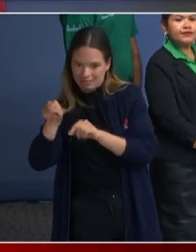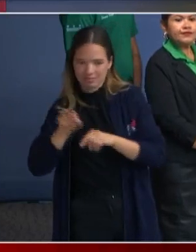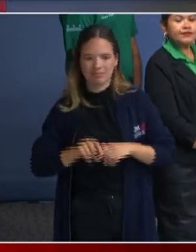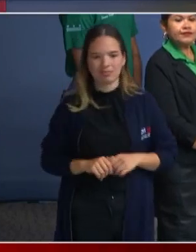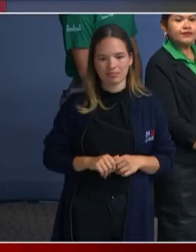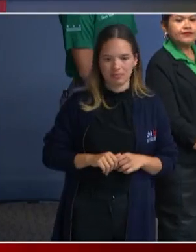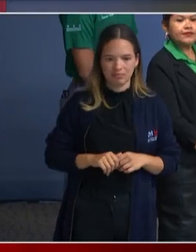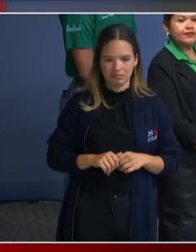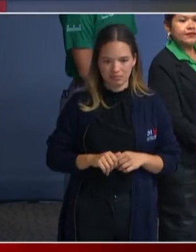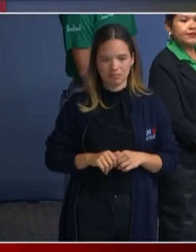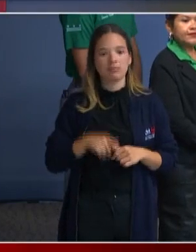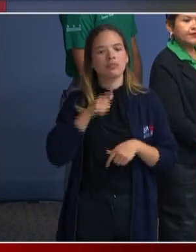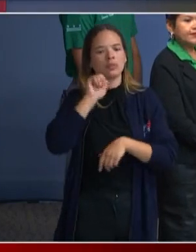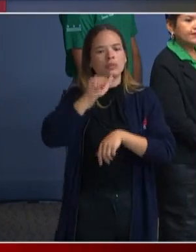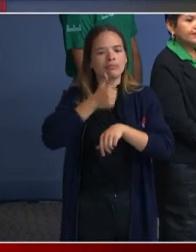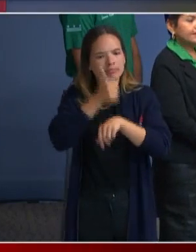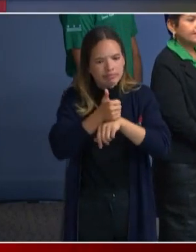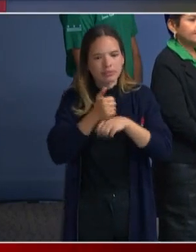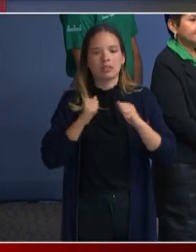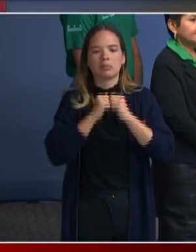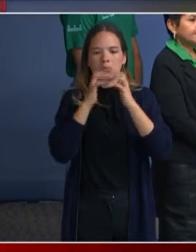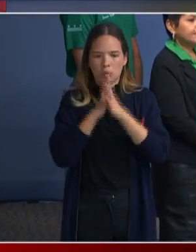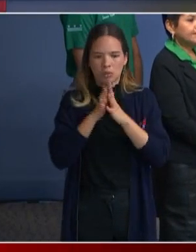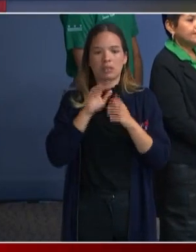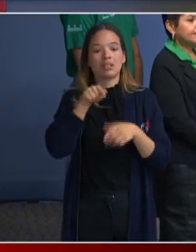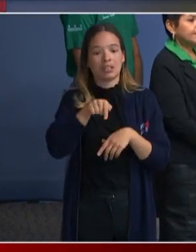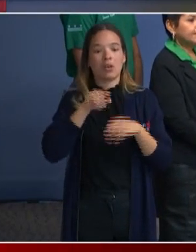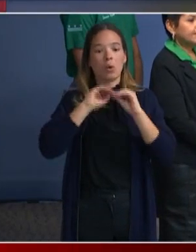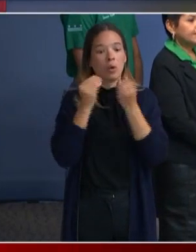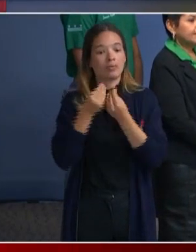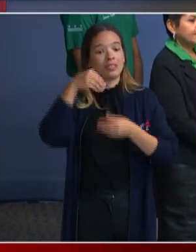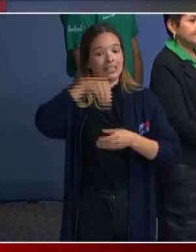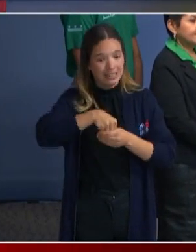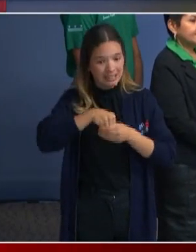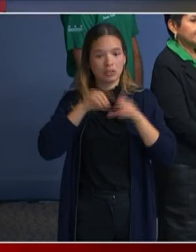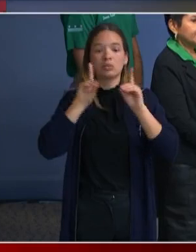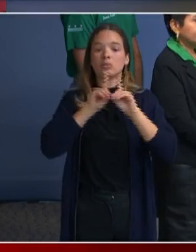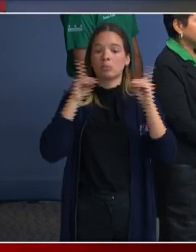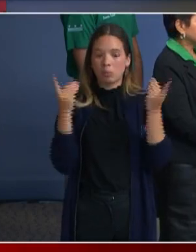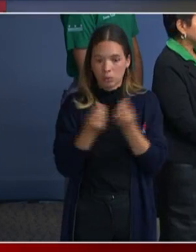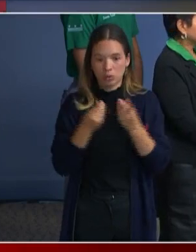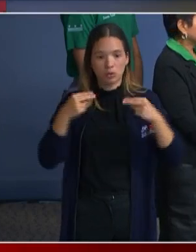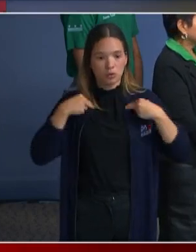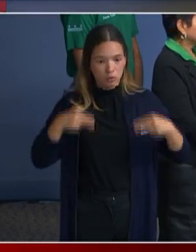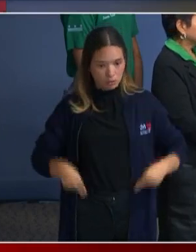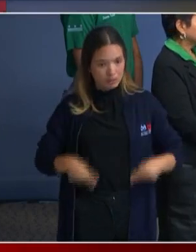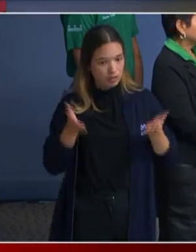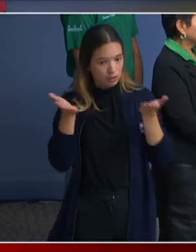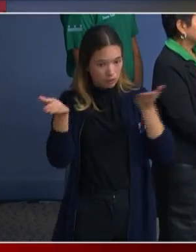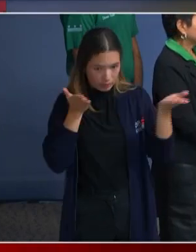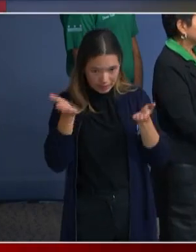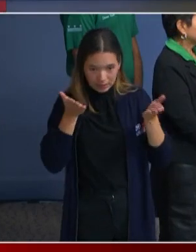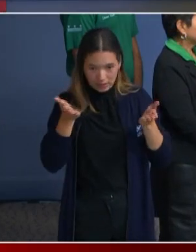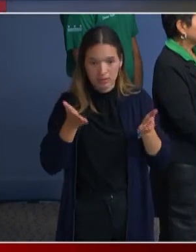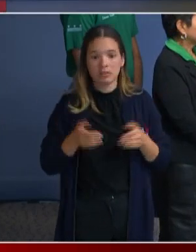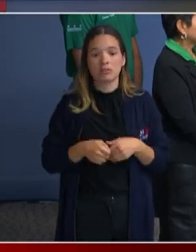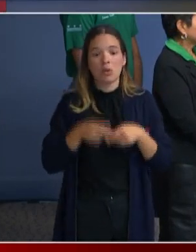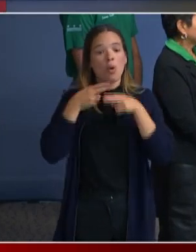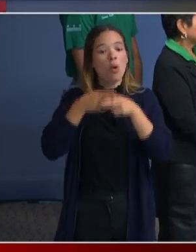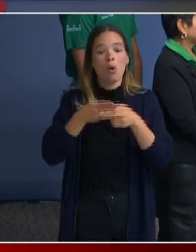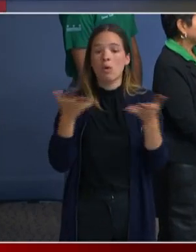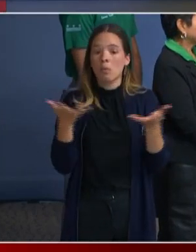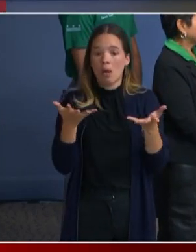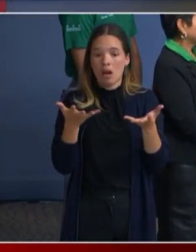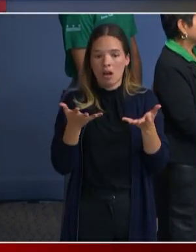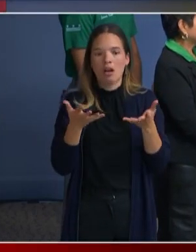establishing a new office within the Department of Human Services called the Office of Migrant Services. This